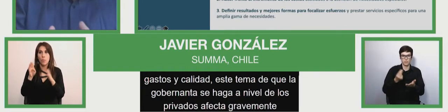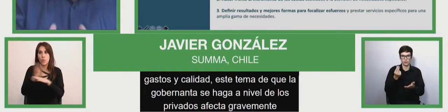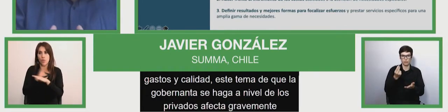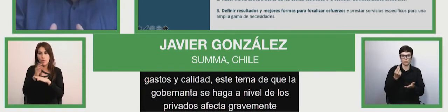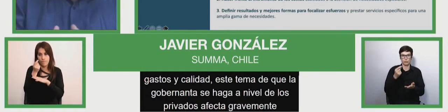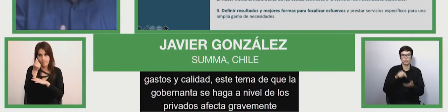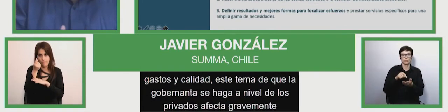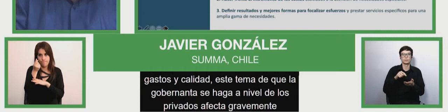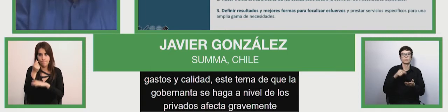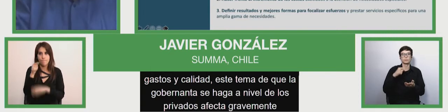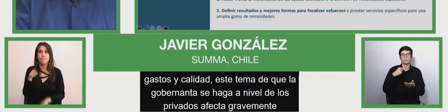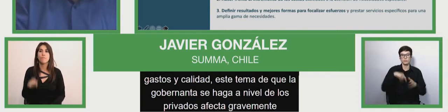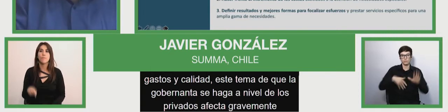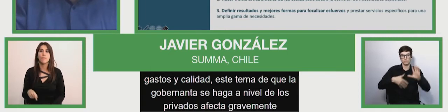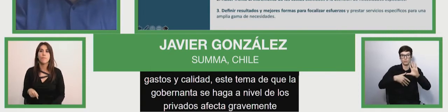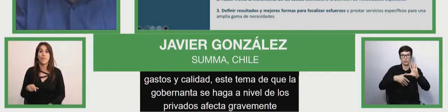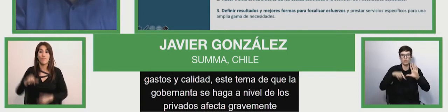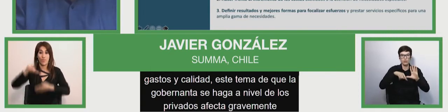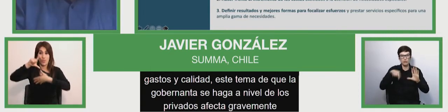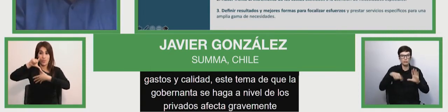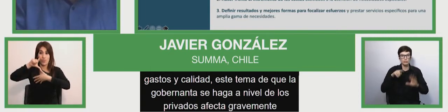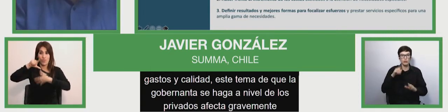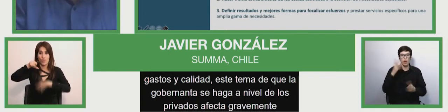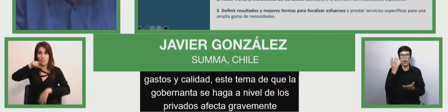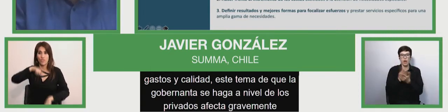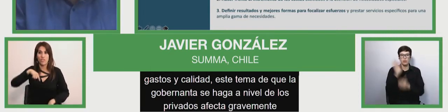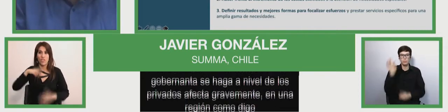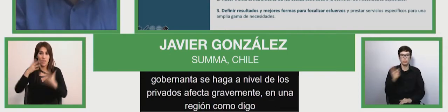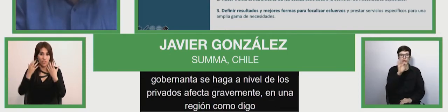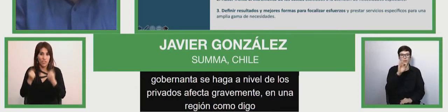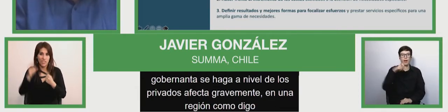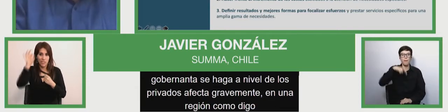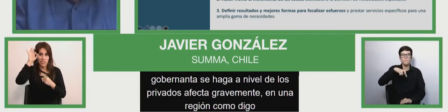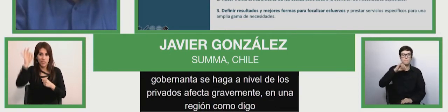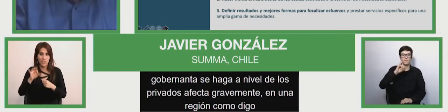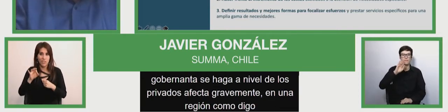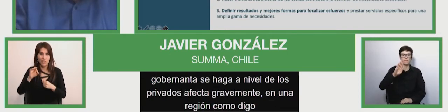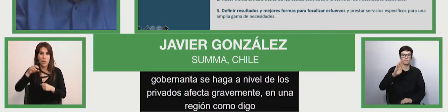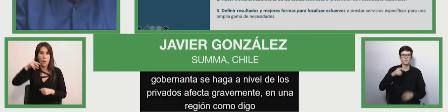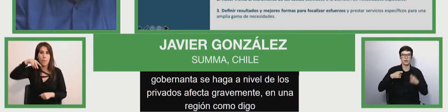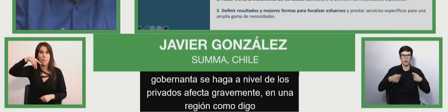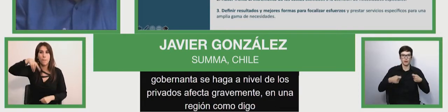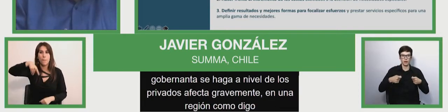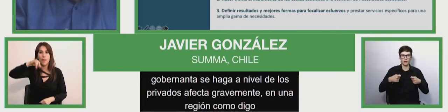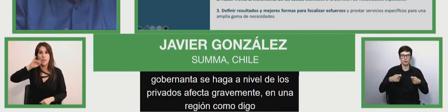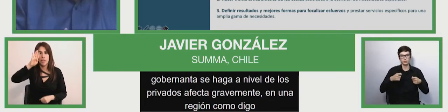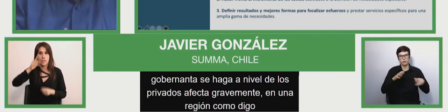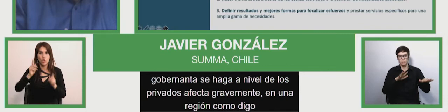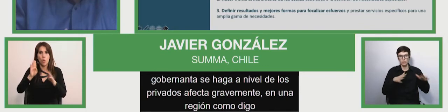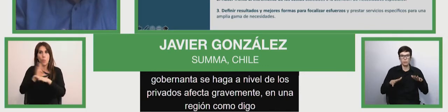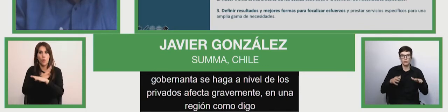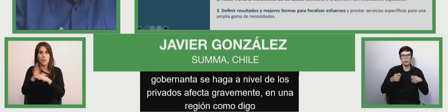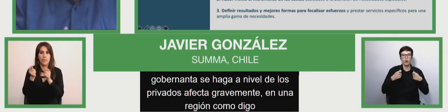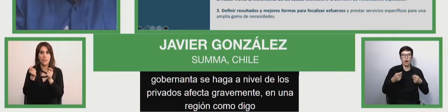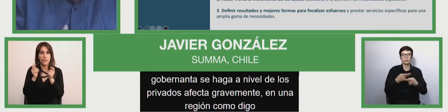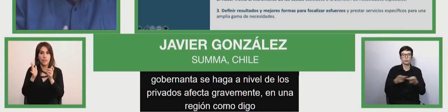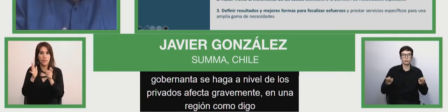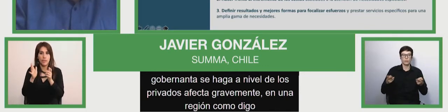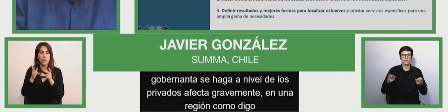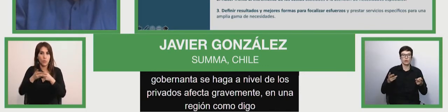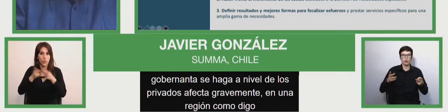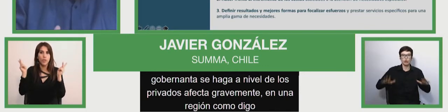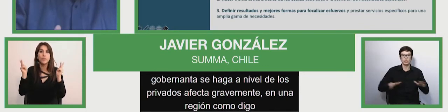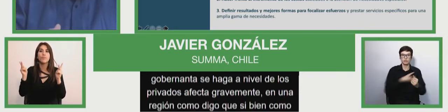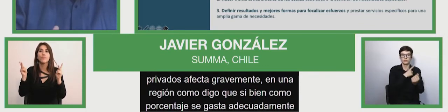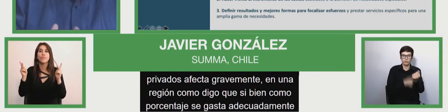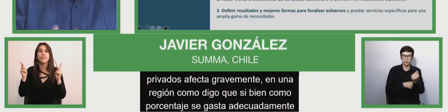where we've seen, although as percentage of GDP, GDP, spend adequately as public expenses, there's still a